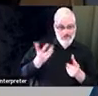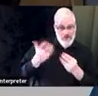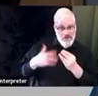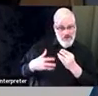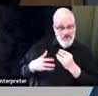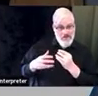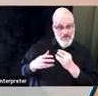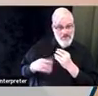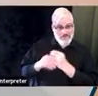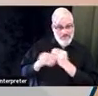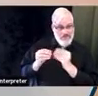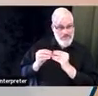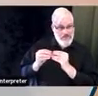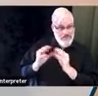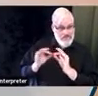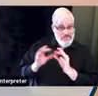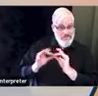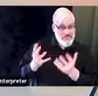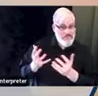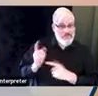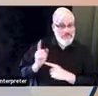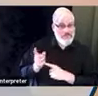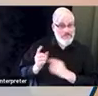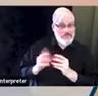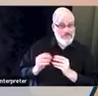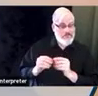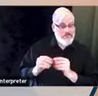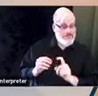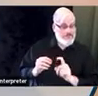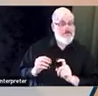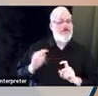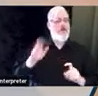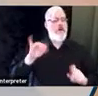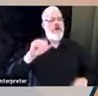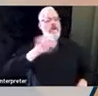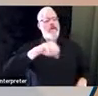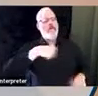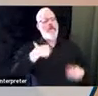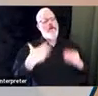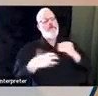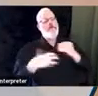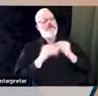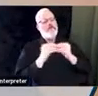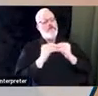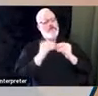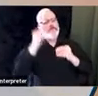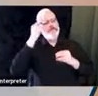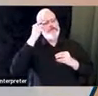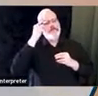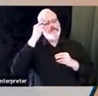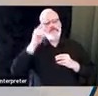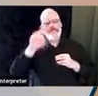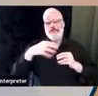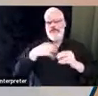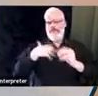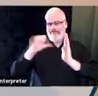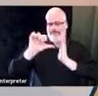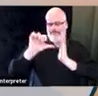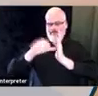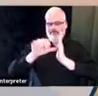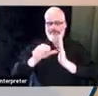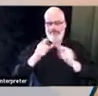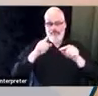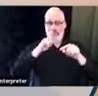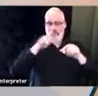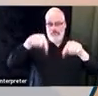Oh, I just wanted to say, okay, I just wanted to say again, that this process has been a very positive